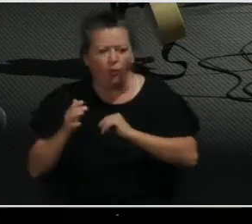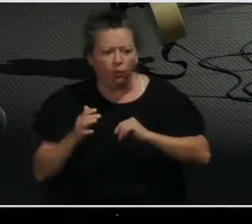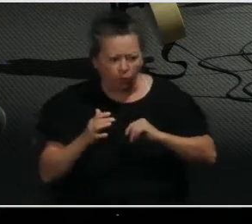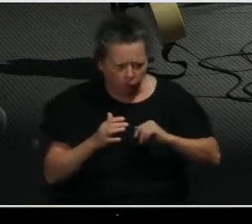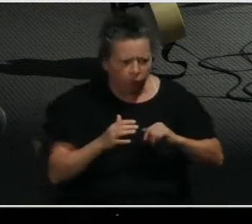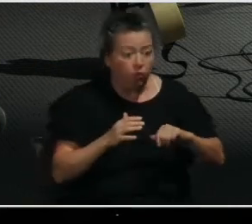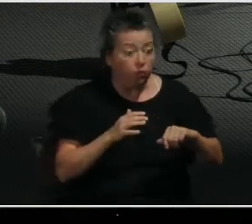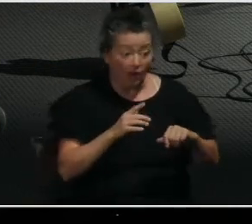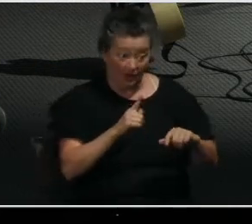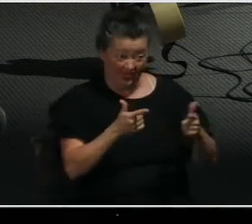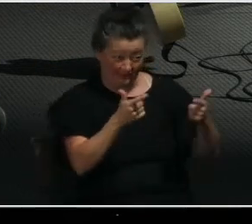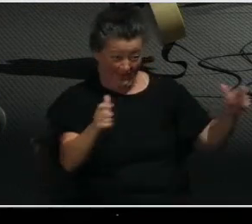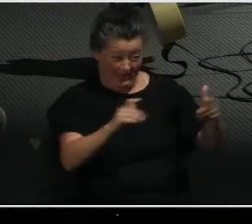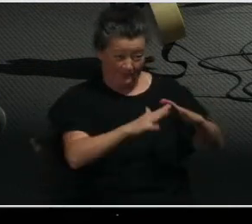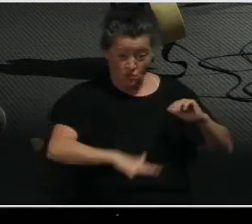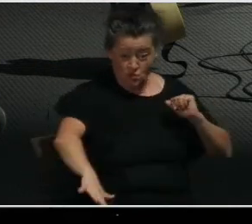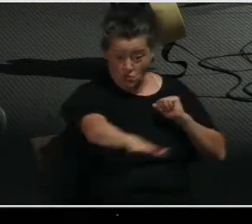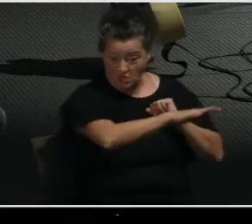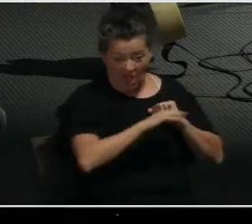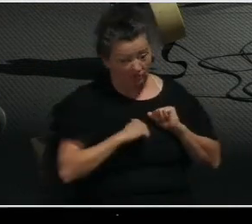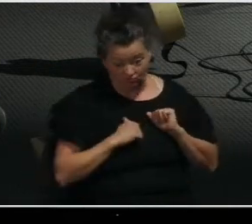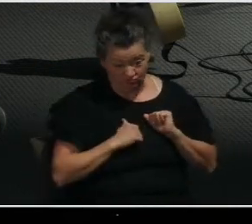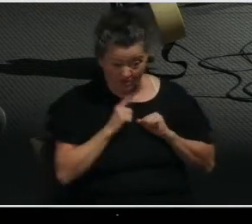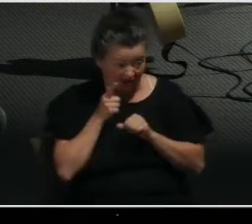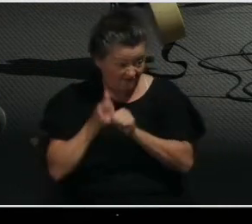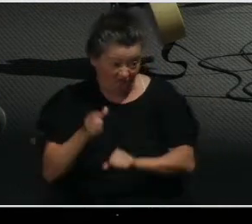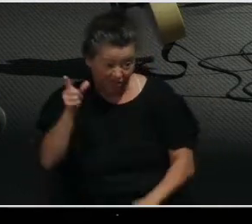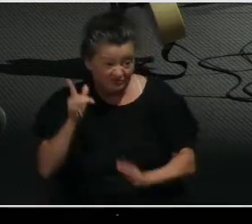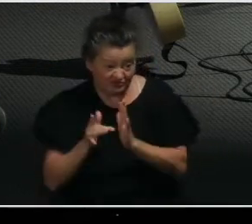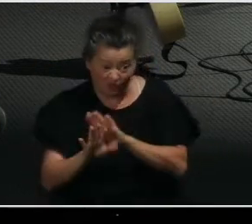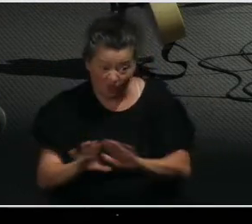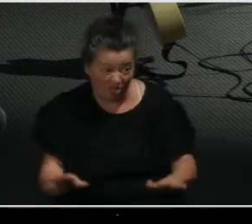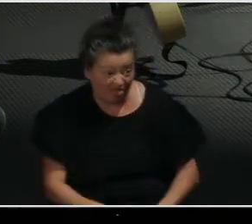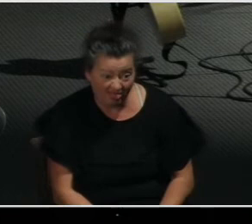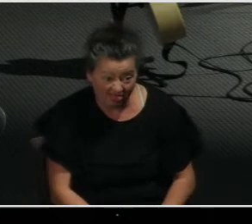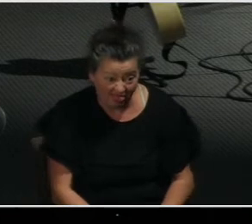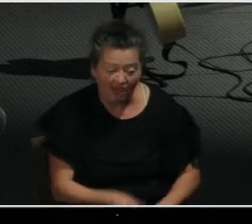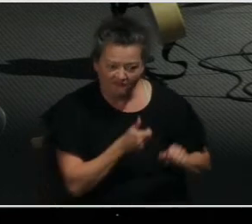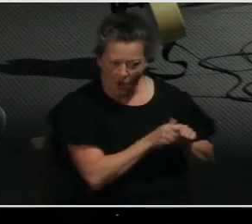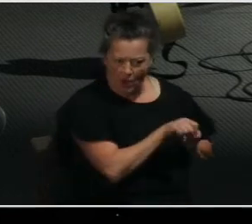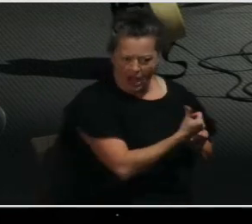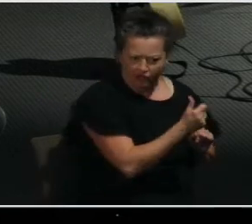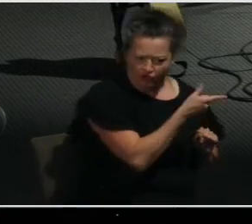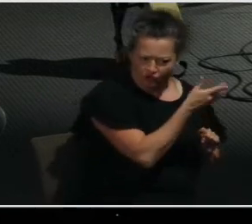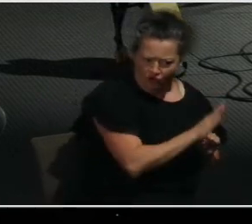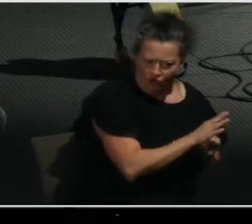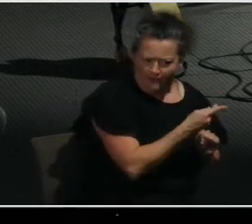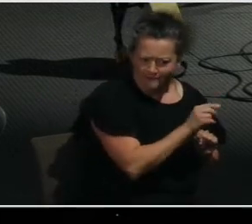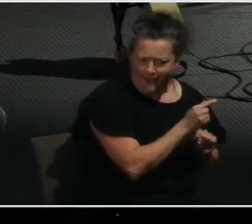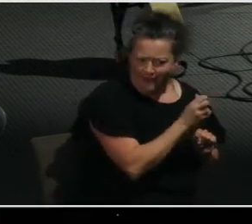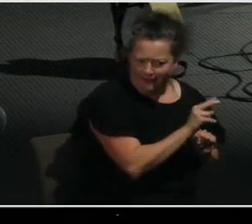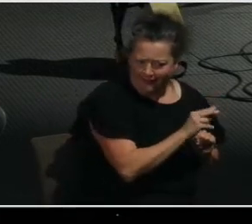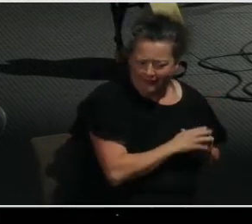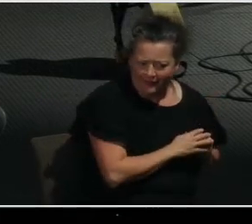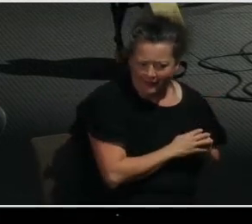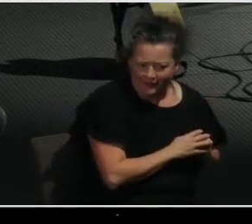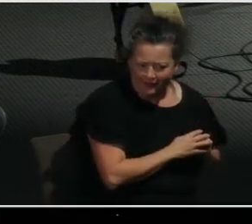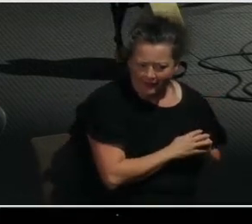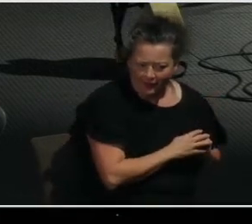So that's the big prayer request. But notice the goal of this prayer is not just knowledge. The goal